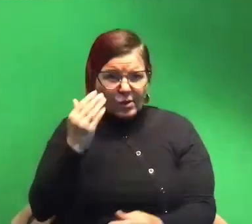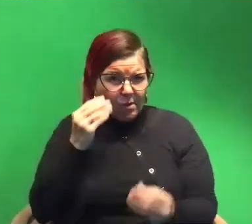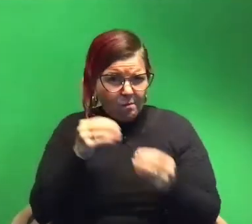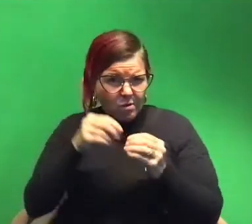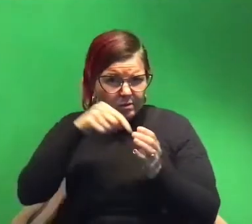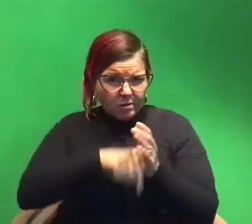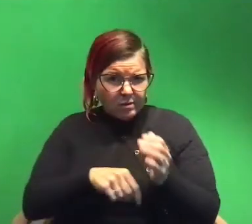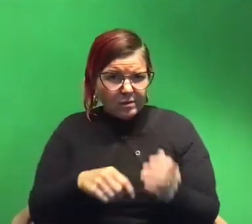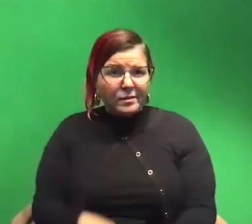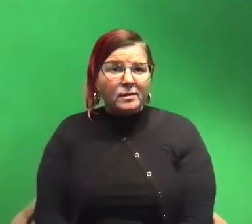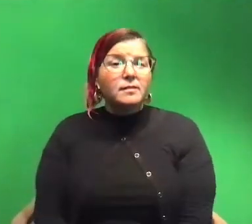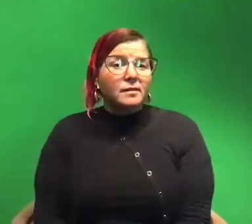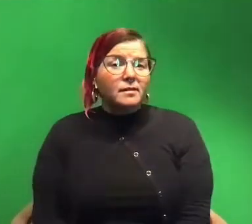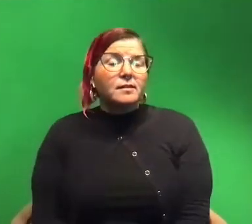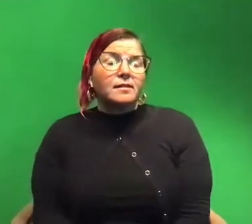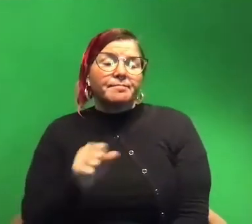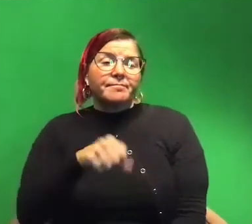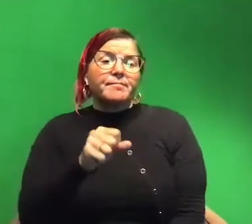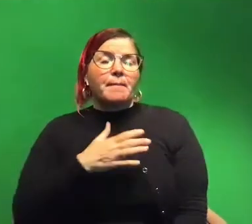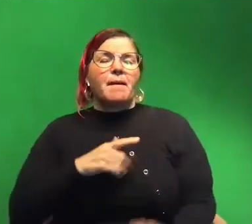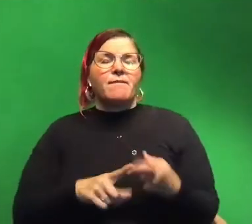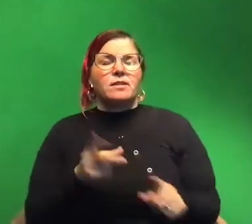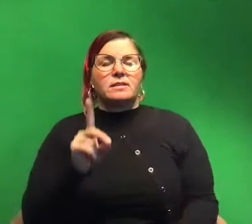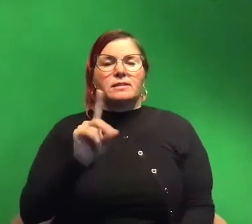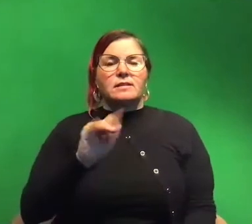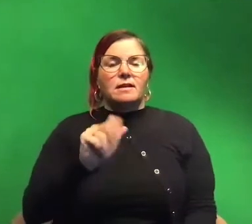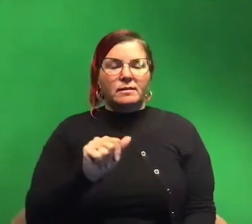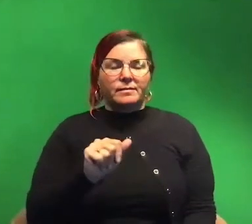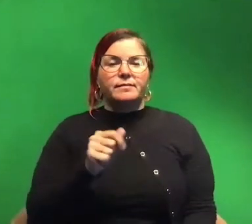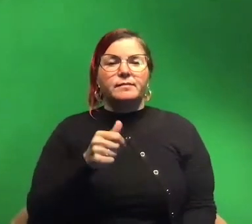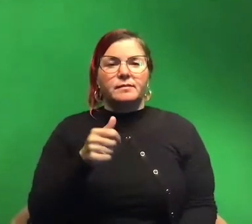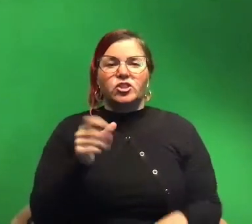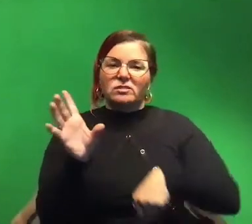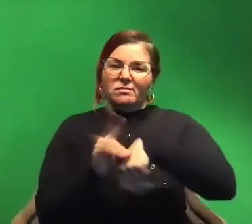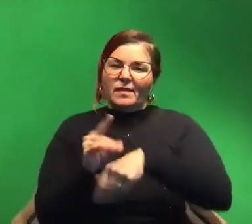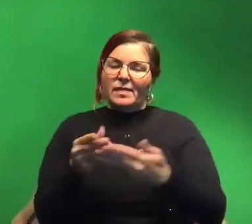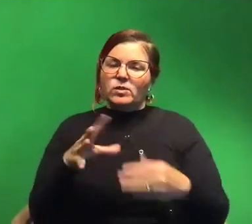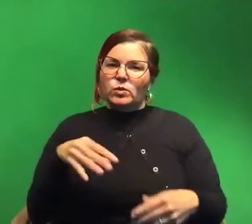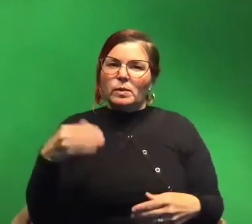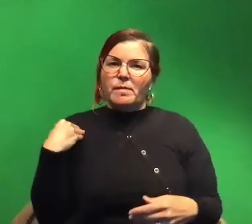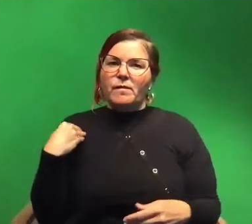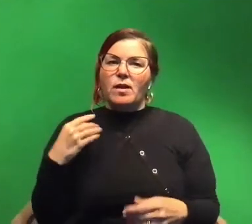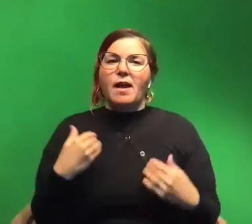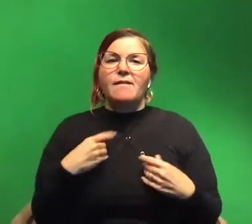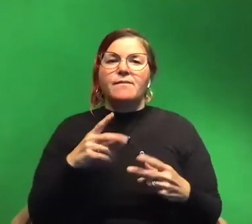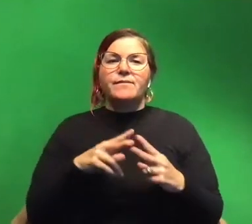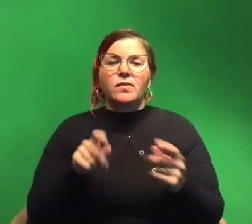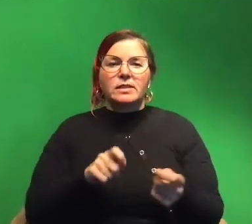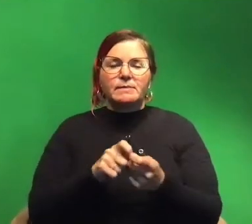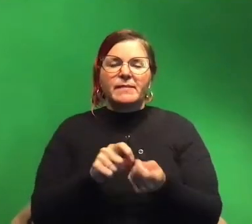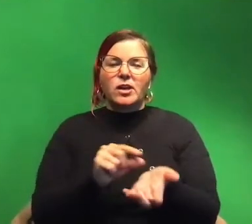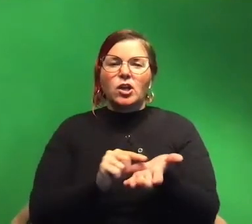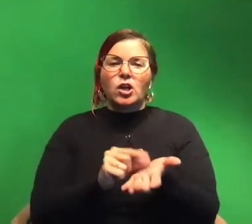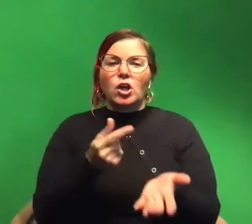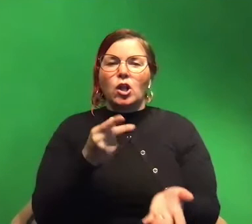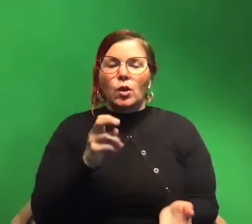about that yeah so my buddy diana um has stuck stuff to squid before and there's this very specific glue so basically